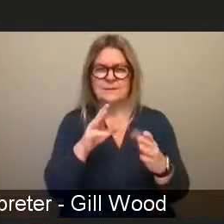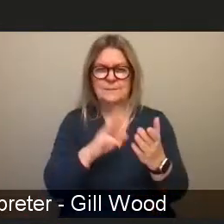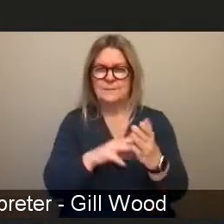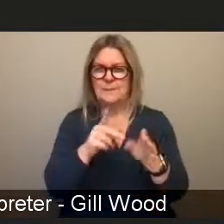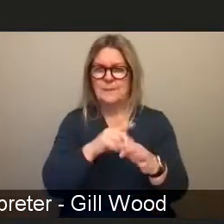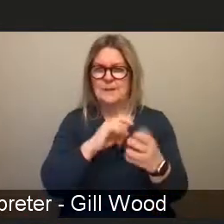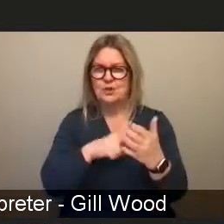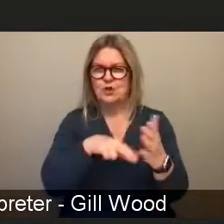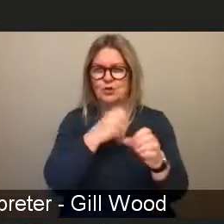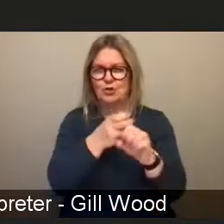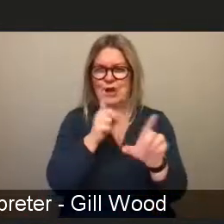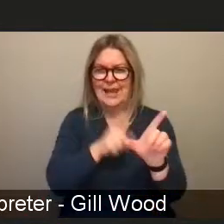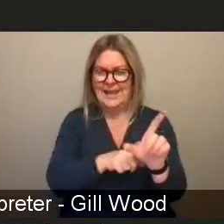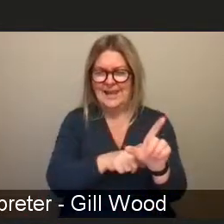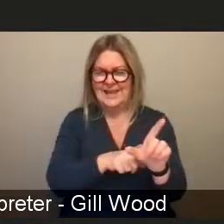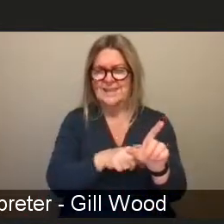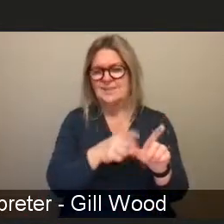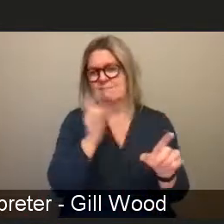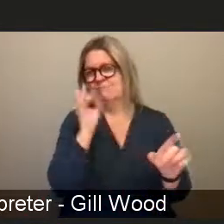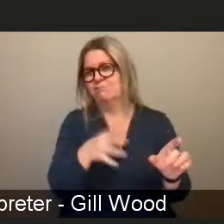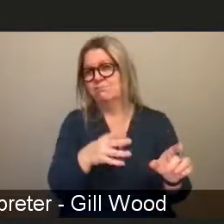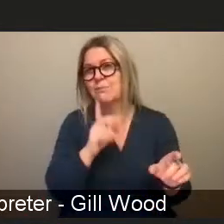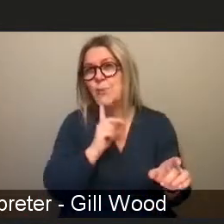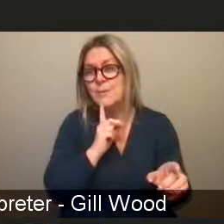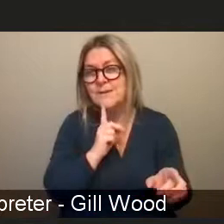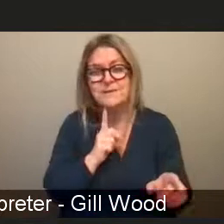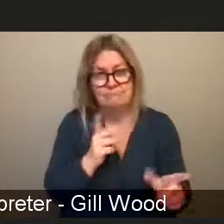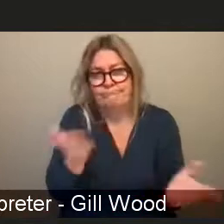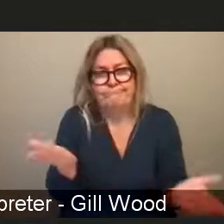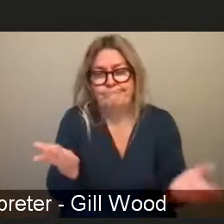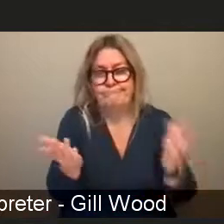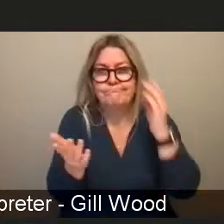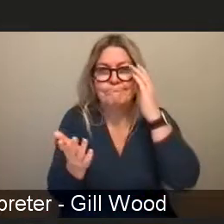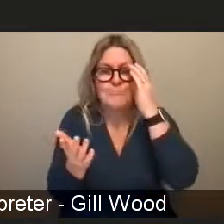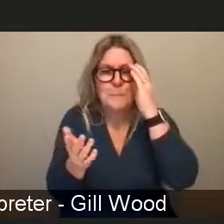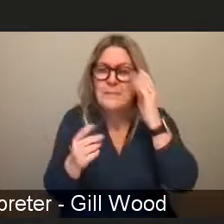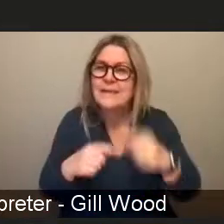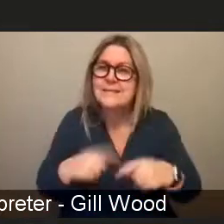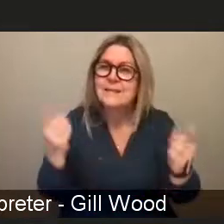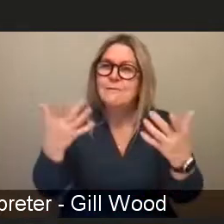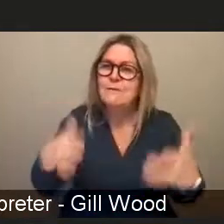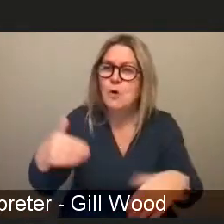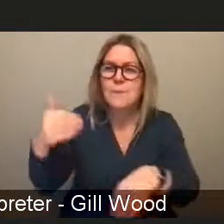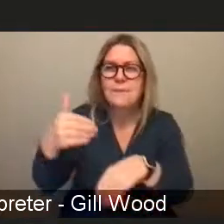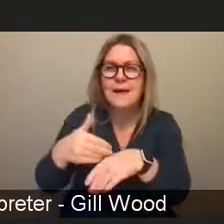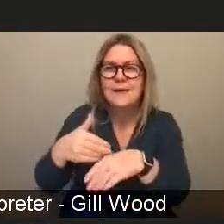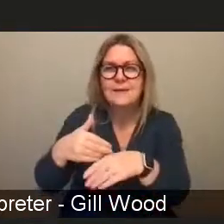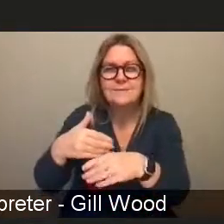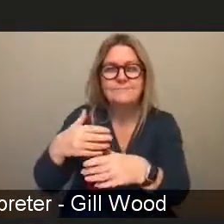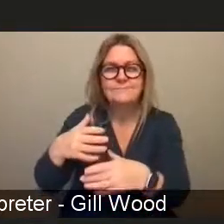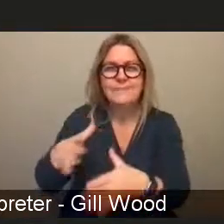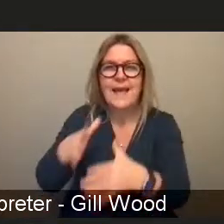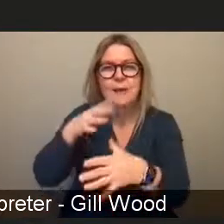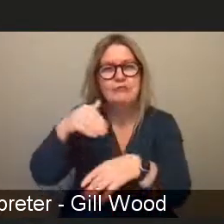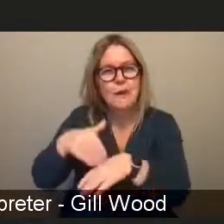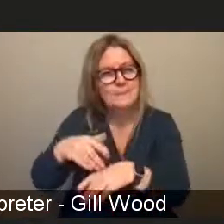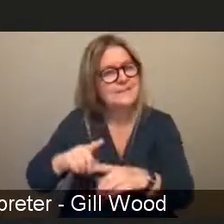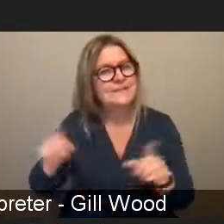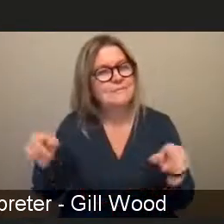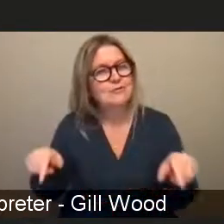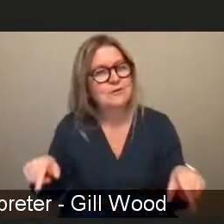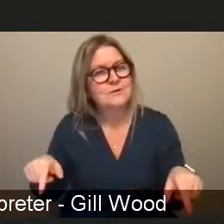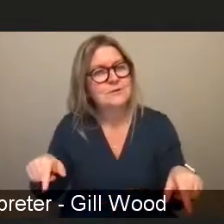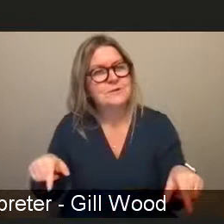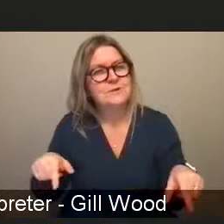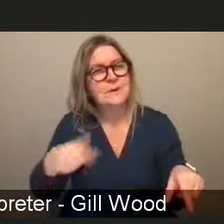um uh a hate crime that happens to people because they're they're different from us misogyny